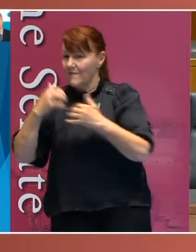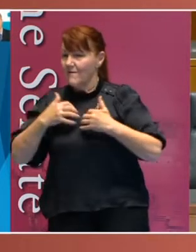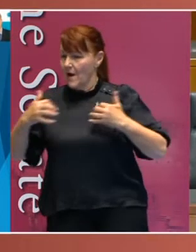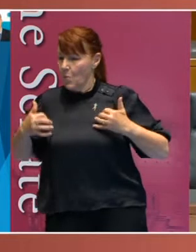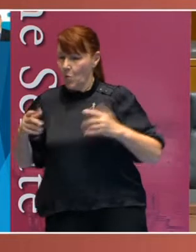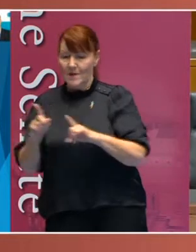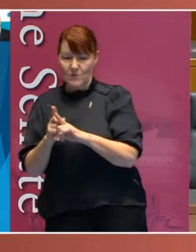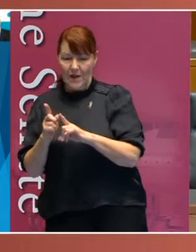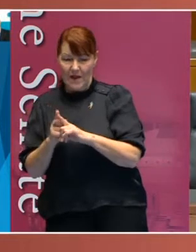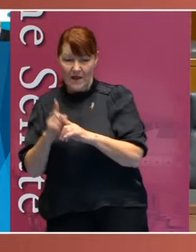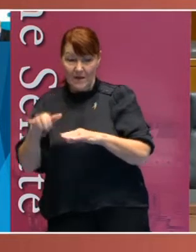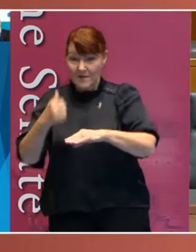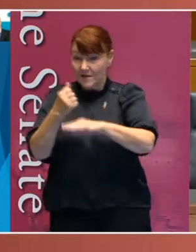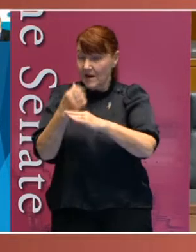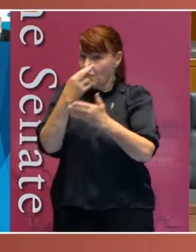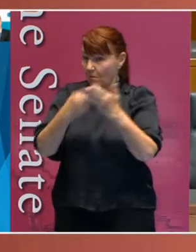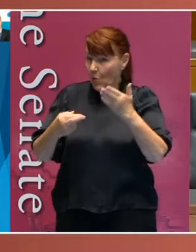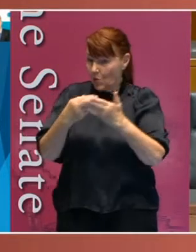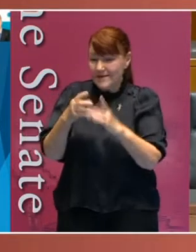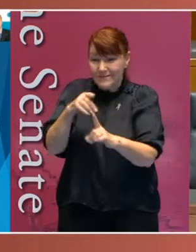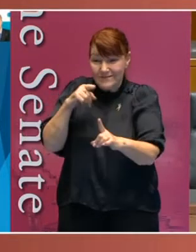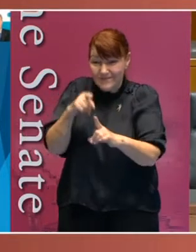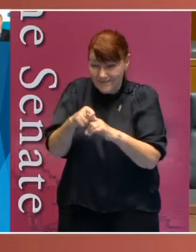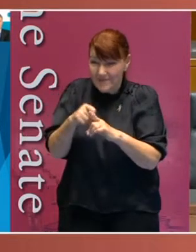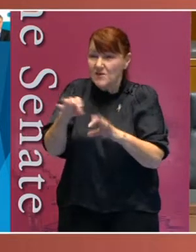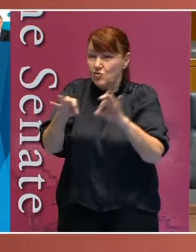reports, and specific strategy products.